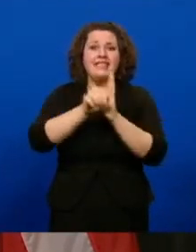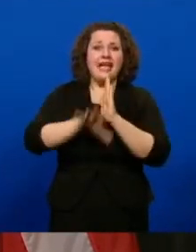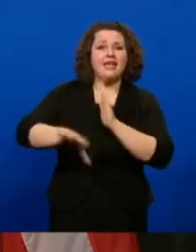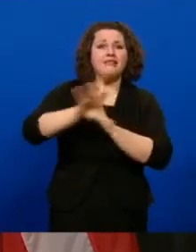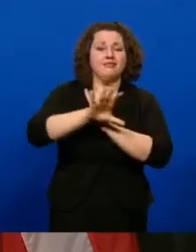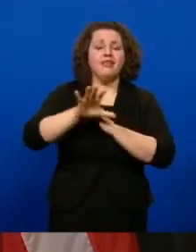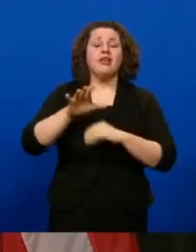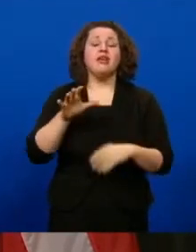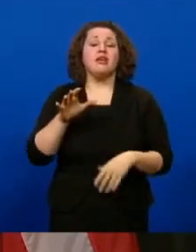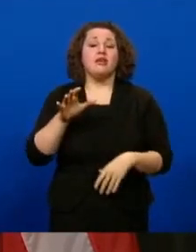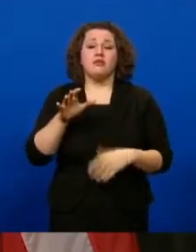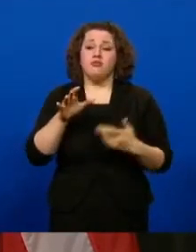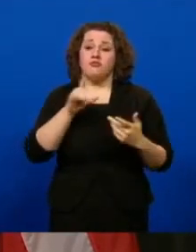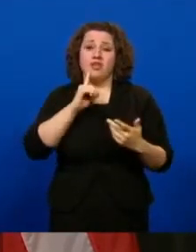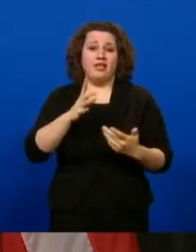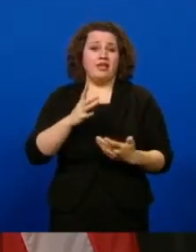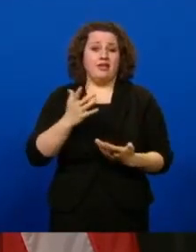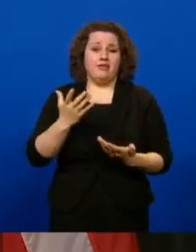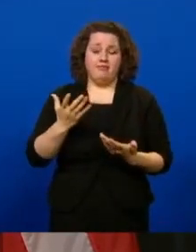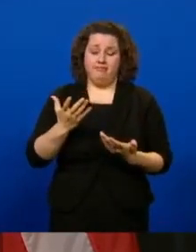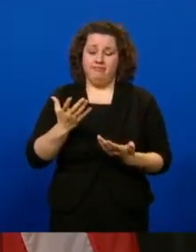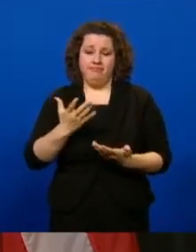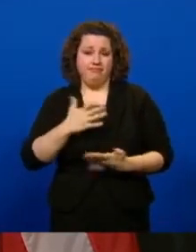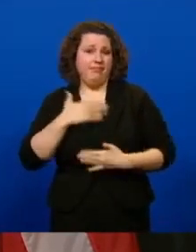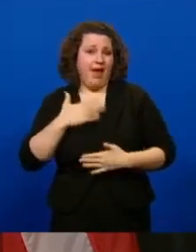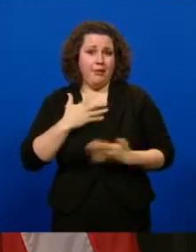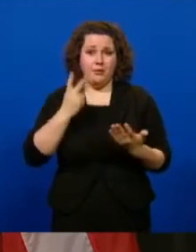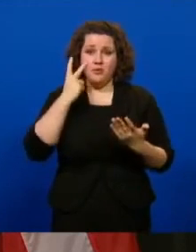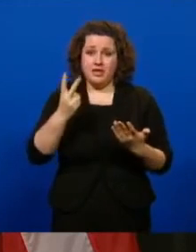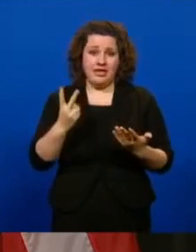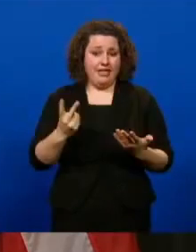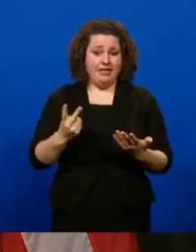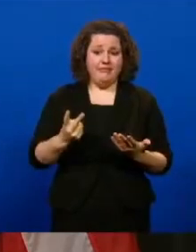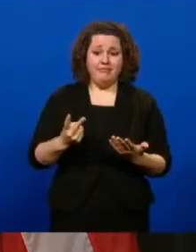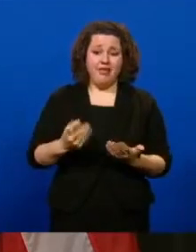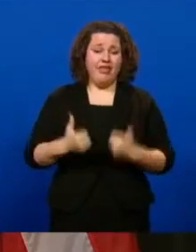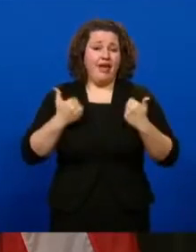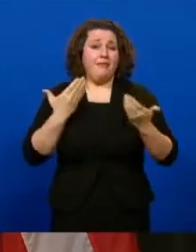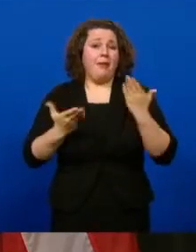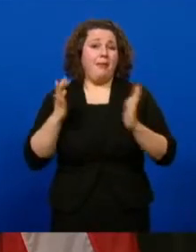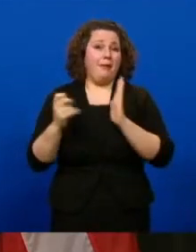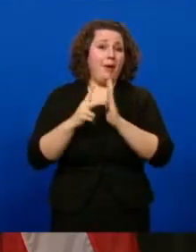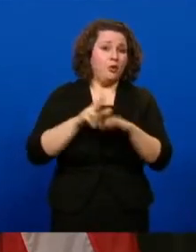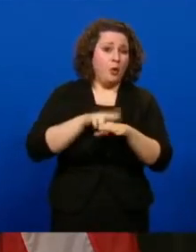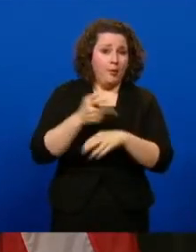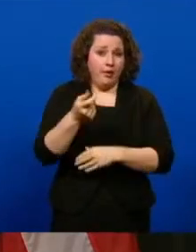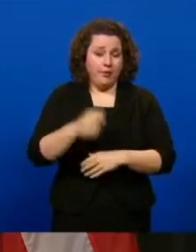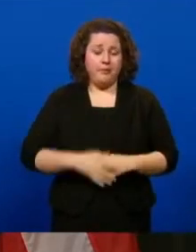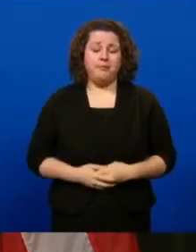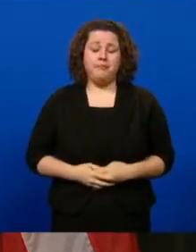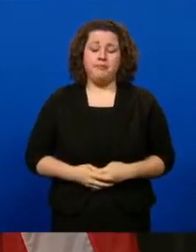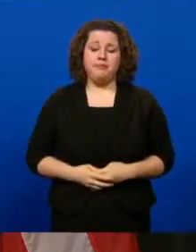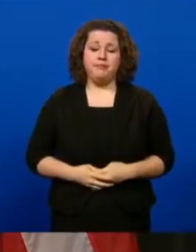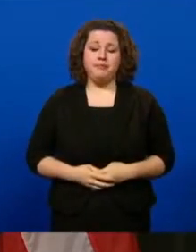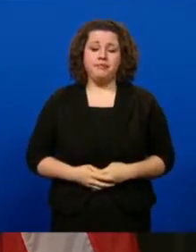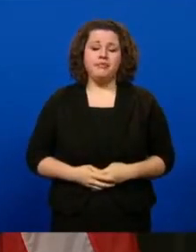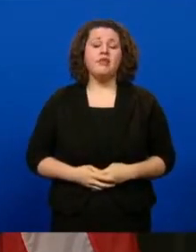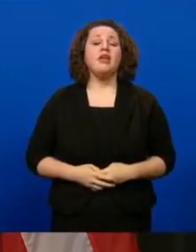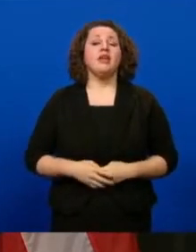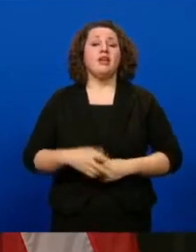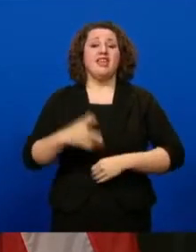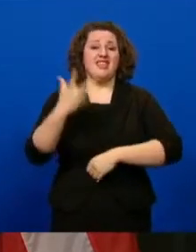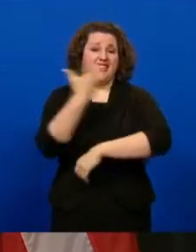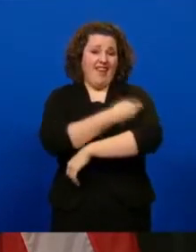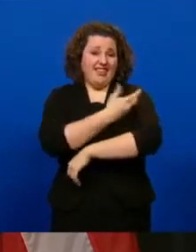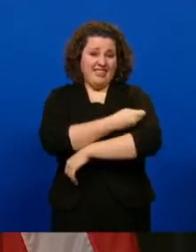months, we're all happy to, you know, see life hopefully begin to return to normal. With vaccines,